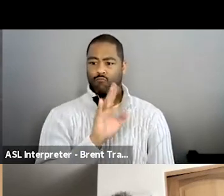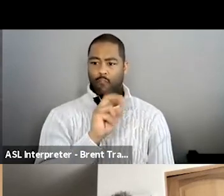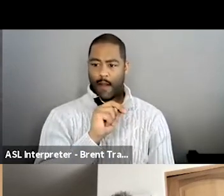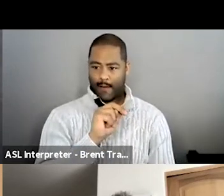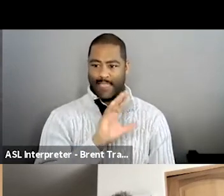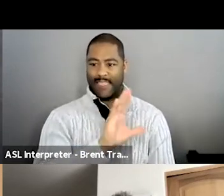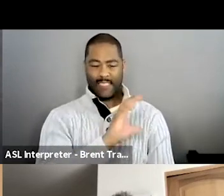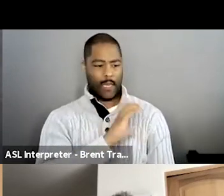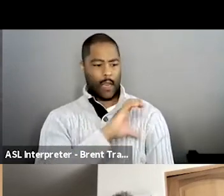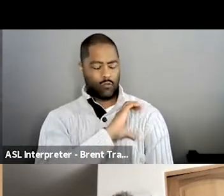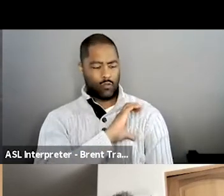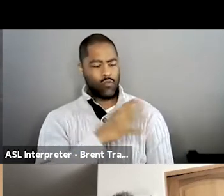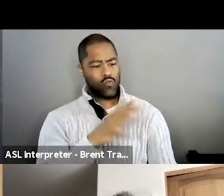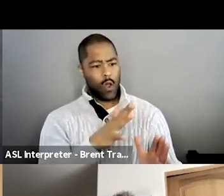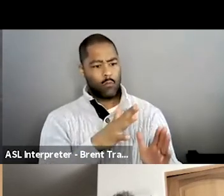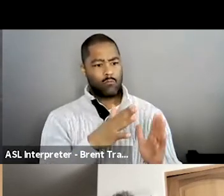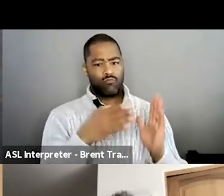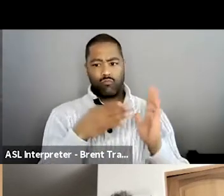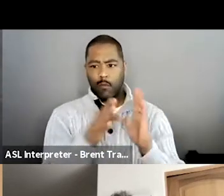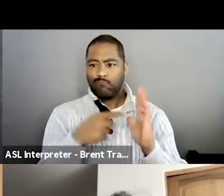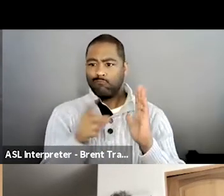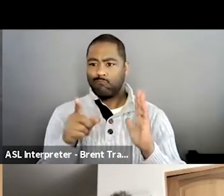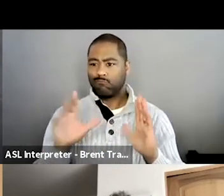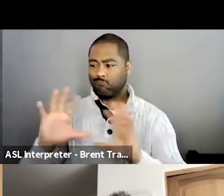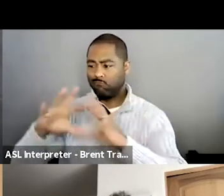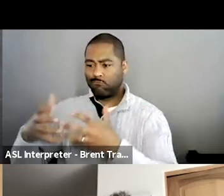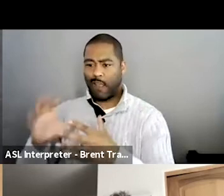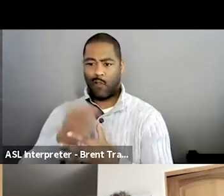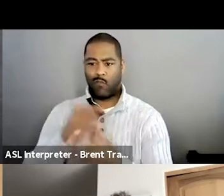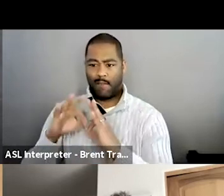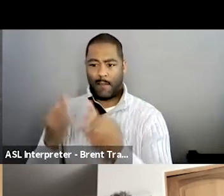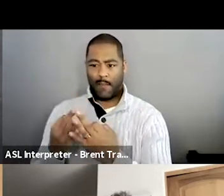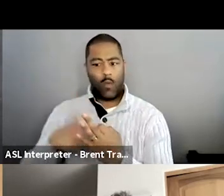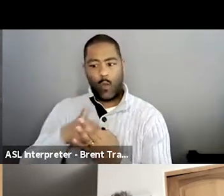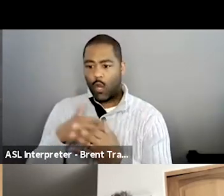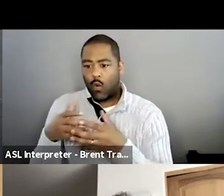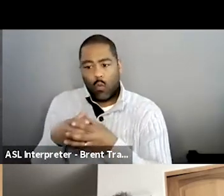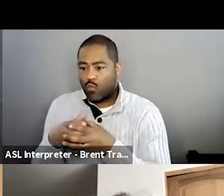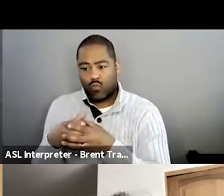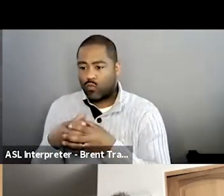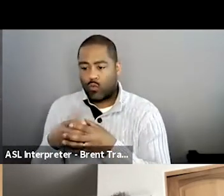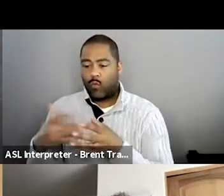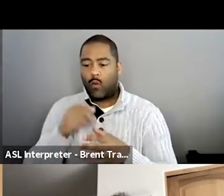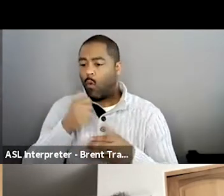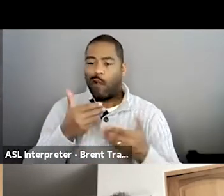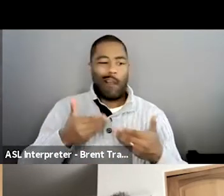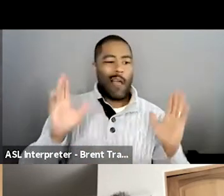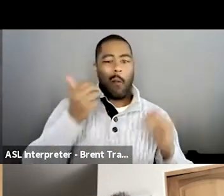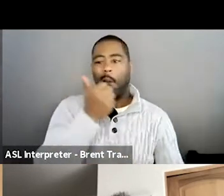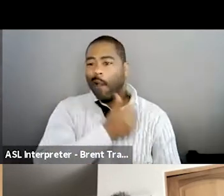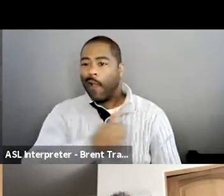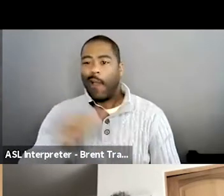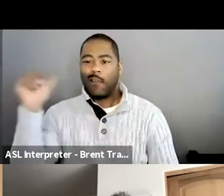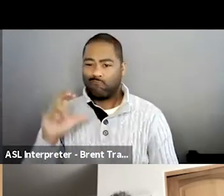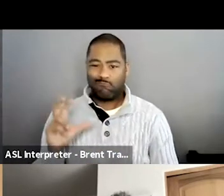film and on our family. We are very close knit and do not allow just anyone, um, we're particular in